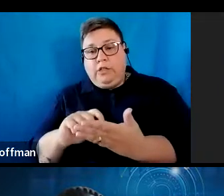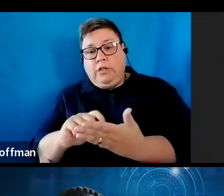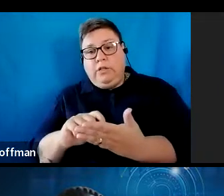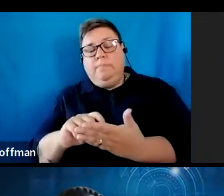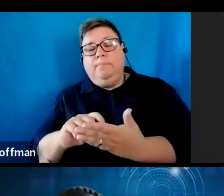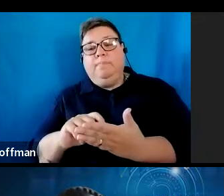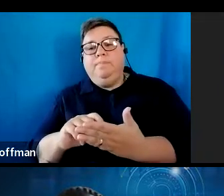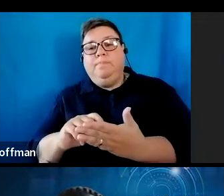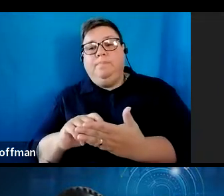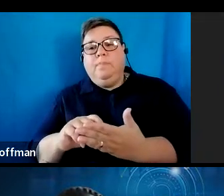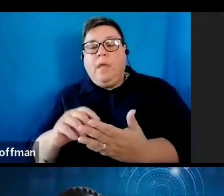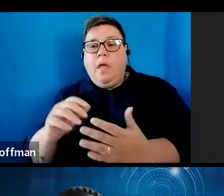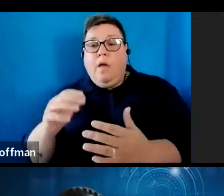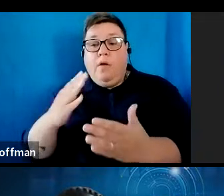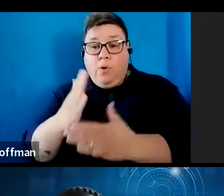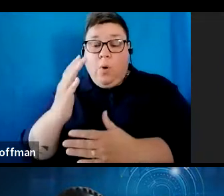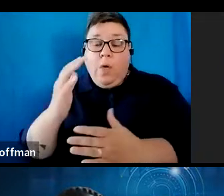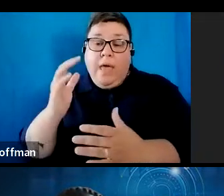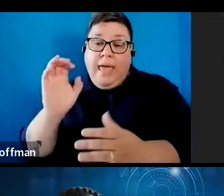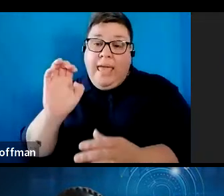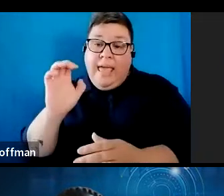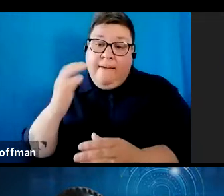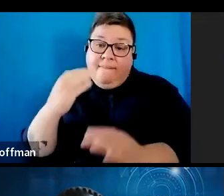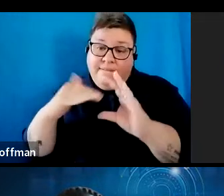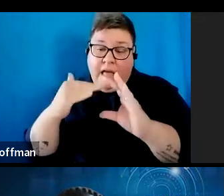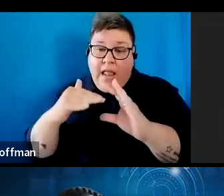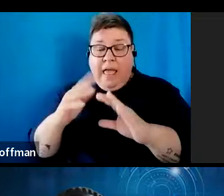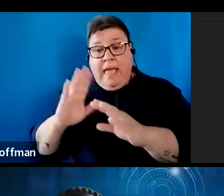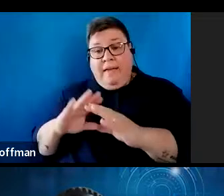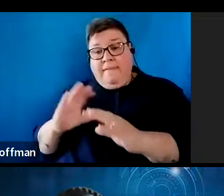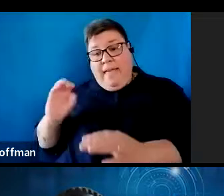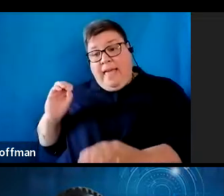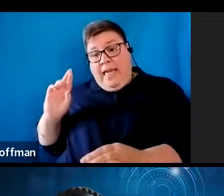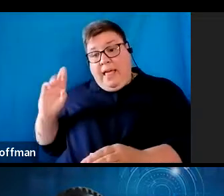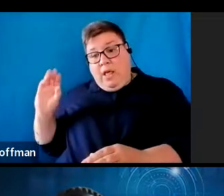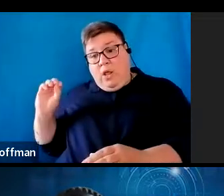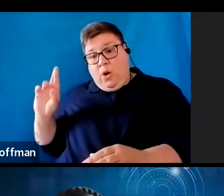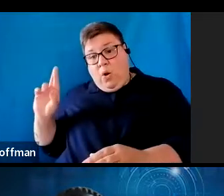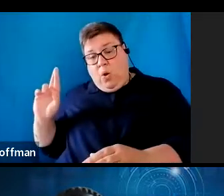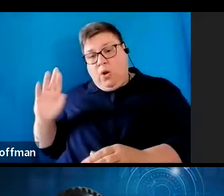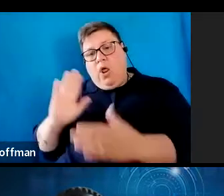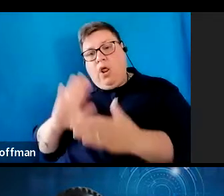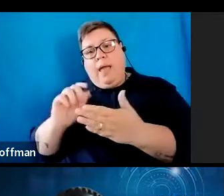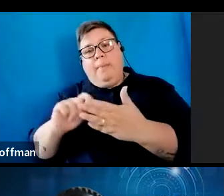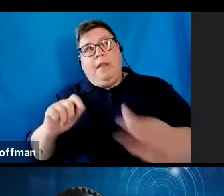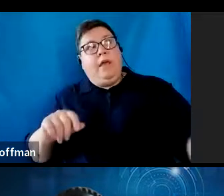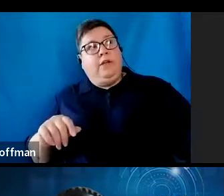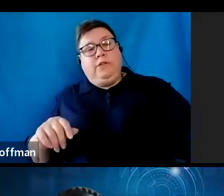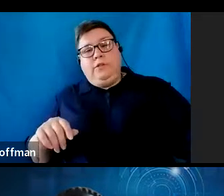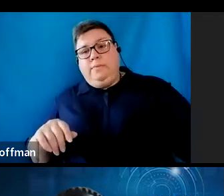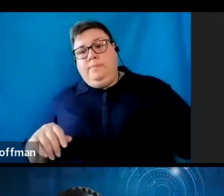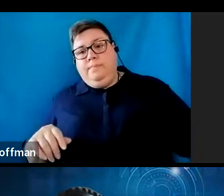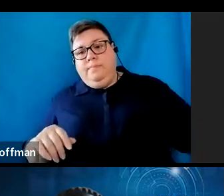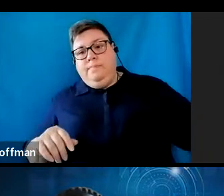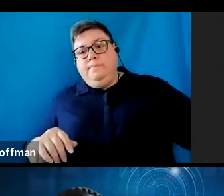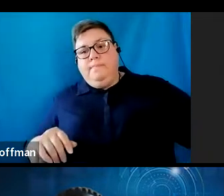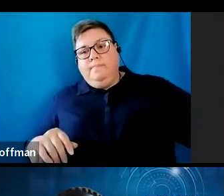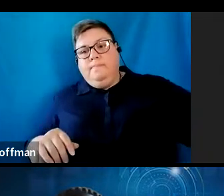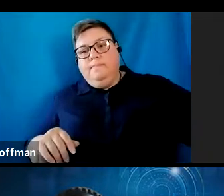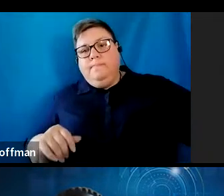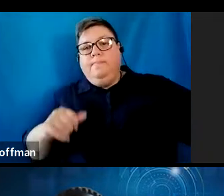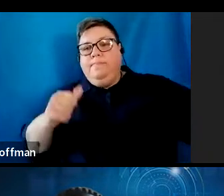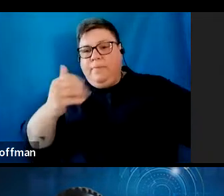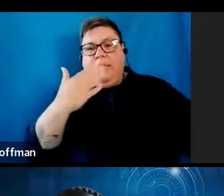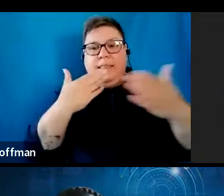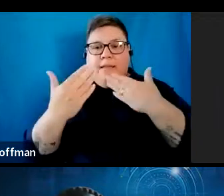through e-filing, the error will be reflected on the application at the top. Thank you. Thank you, Fulu.